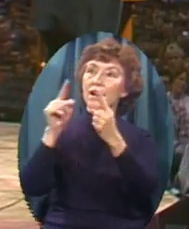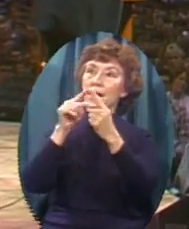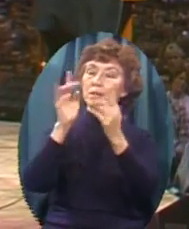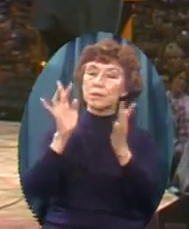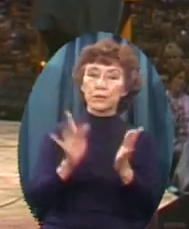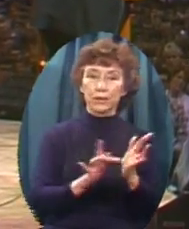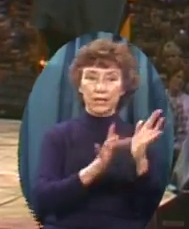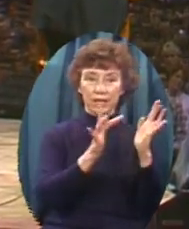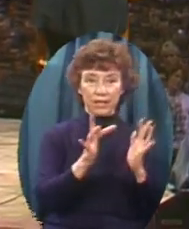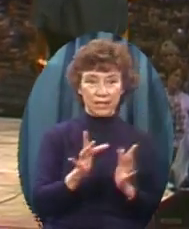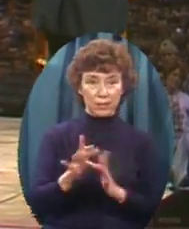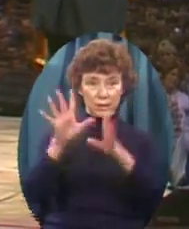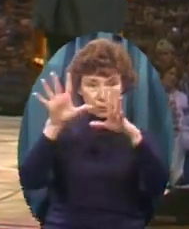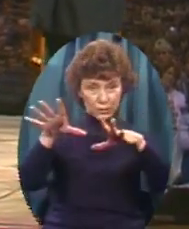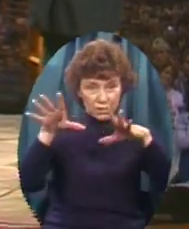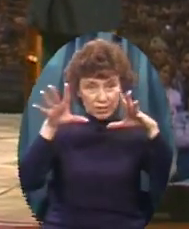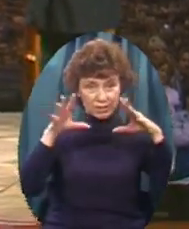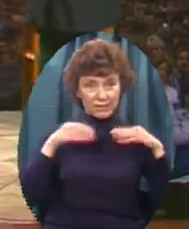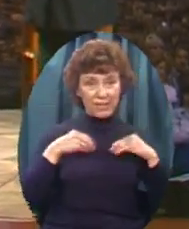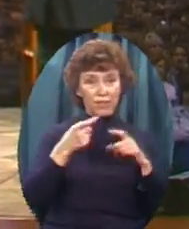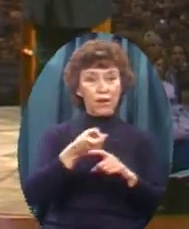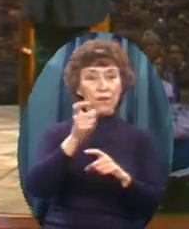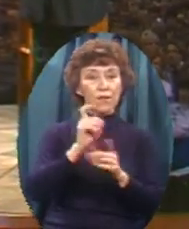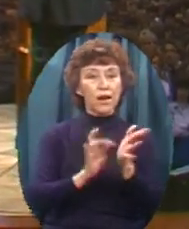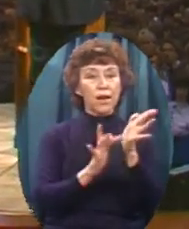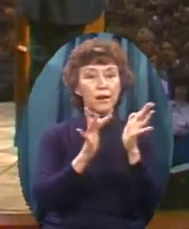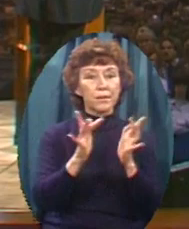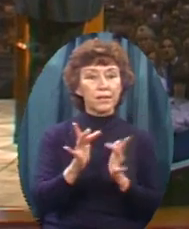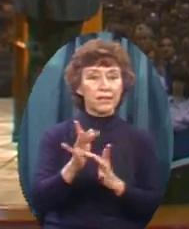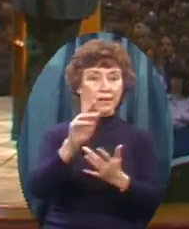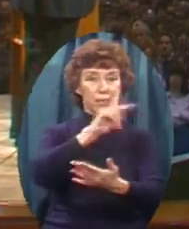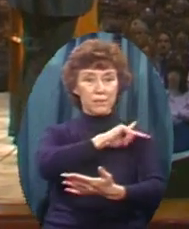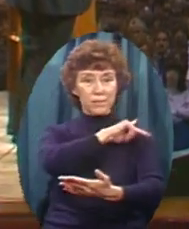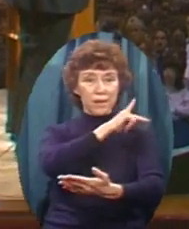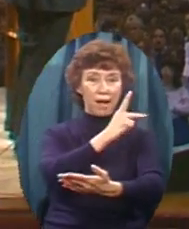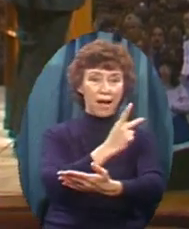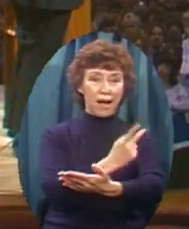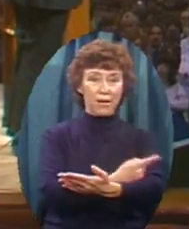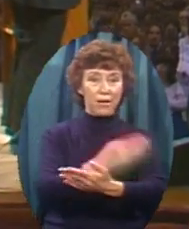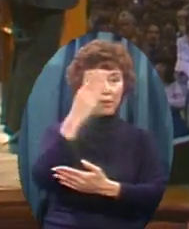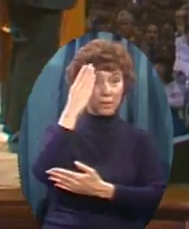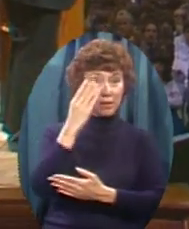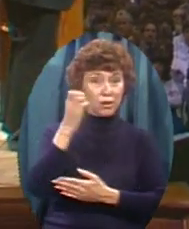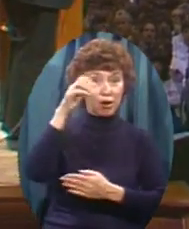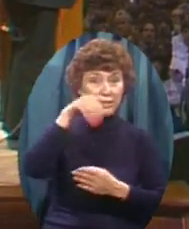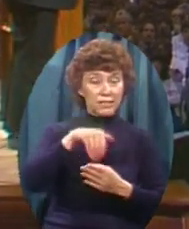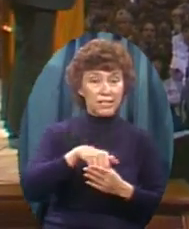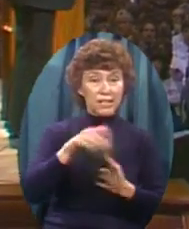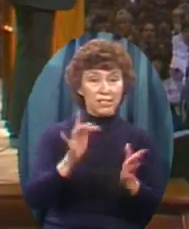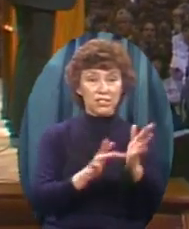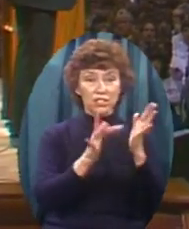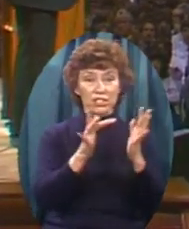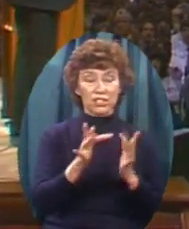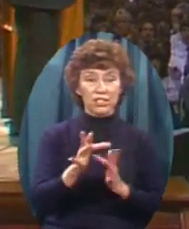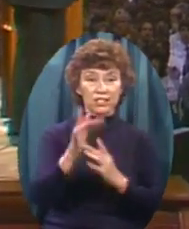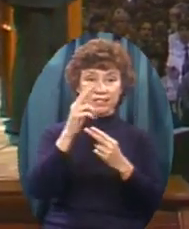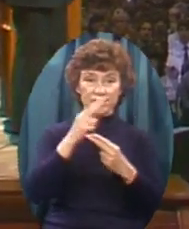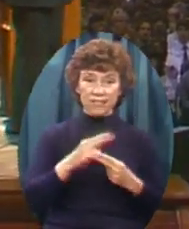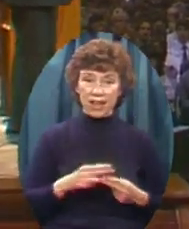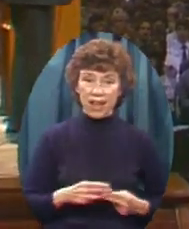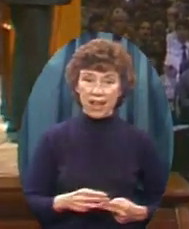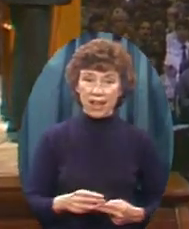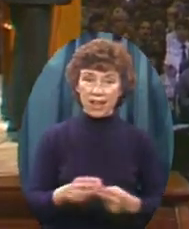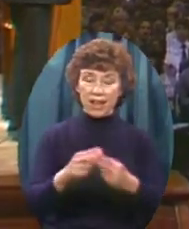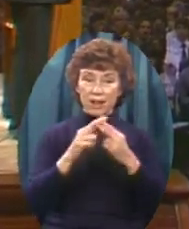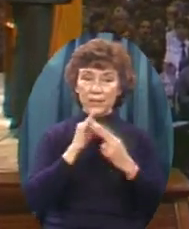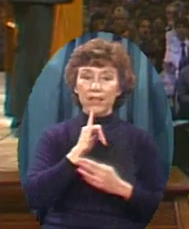him Receive from him Power For in Jesus' name